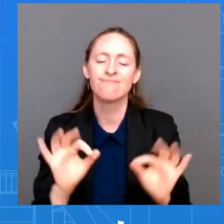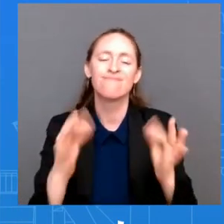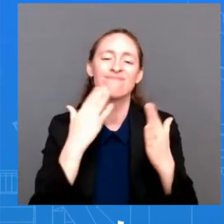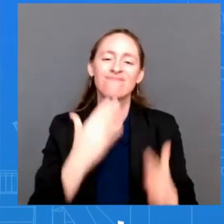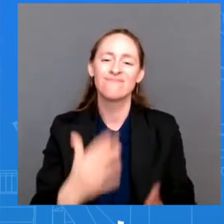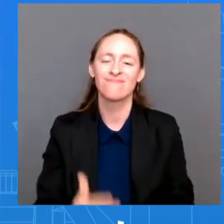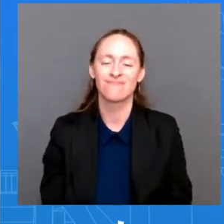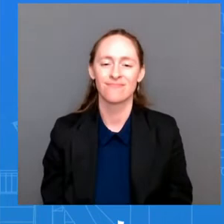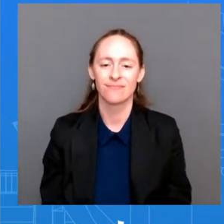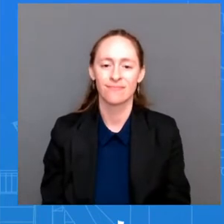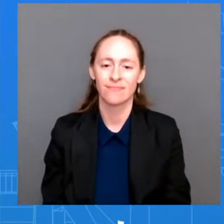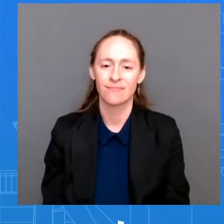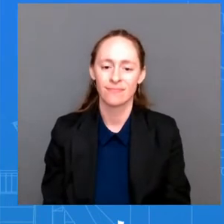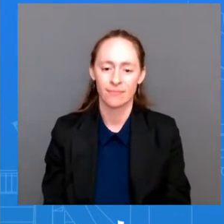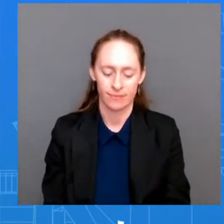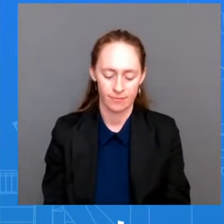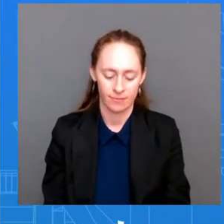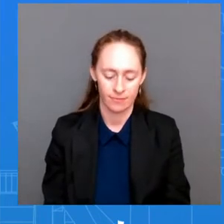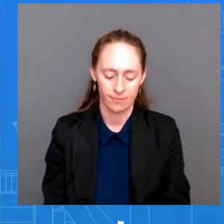All right. John.